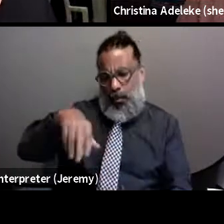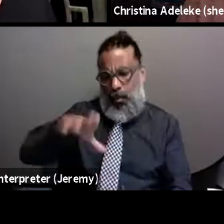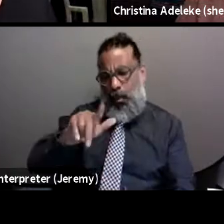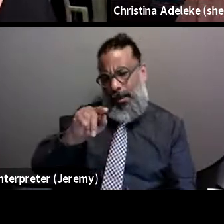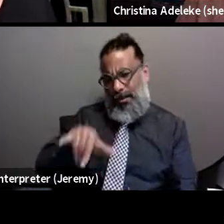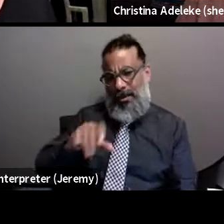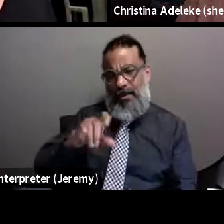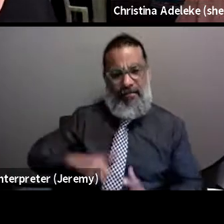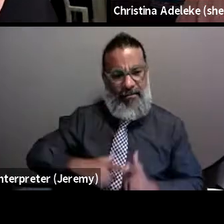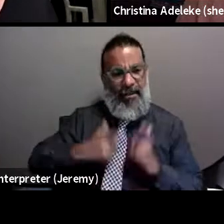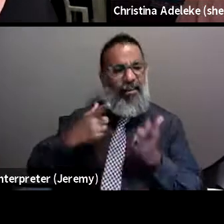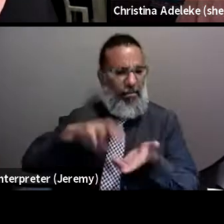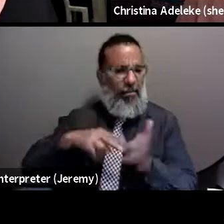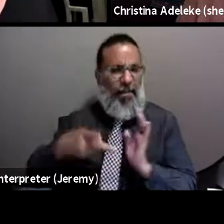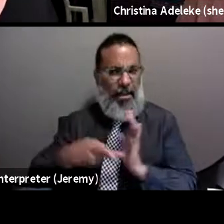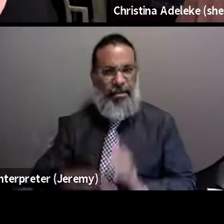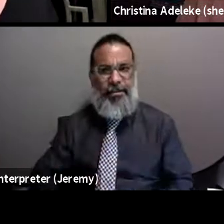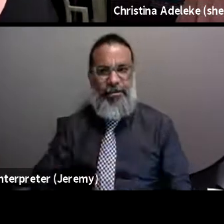people living with HIV.